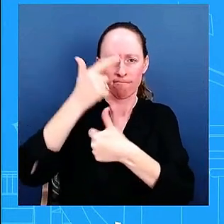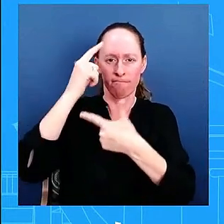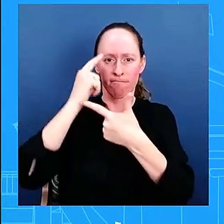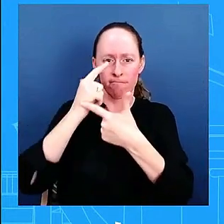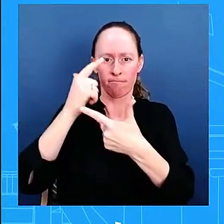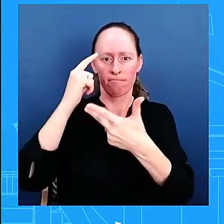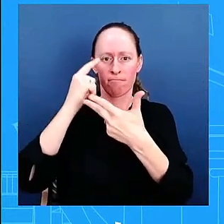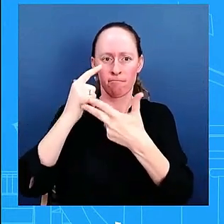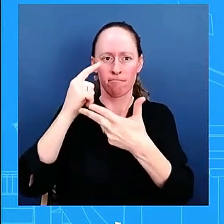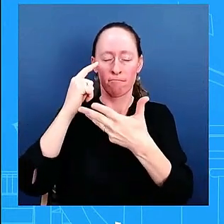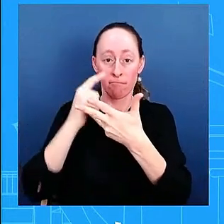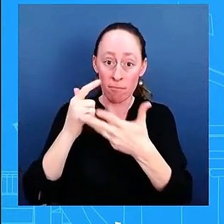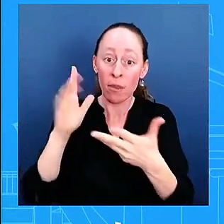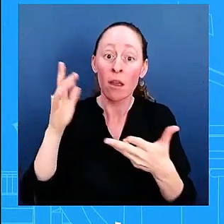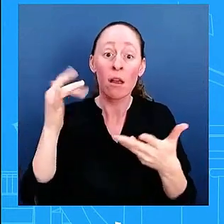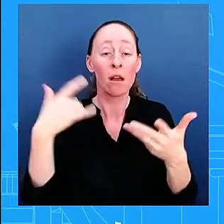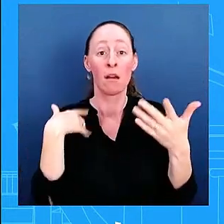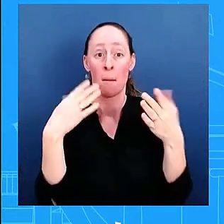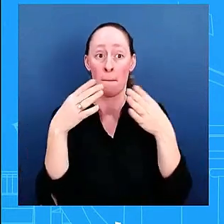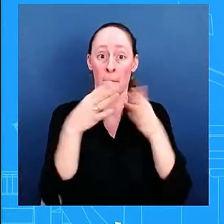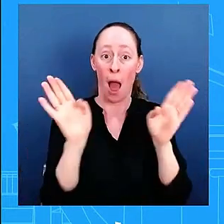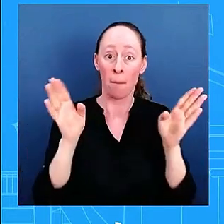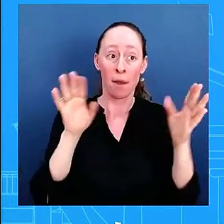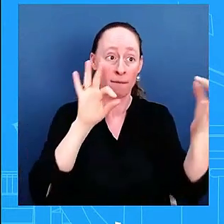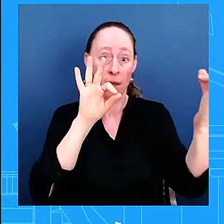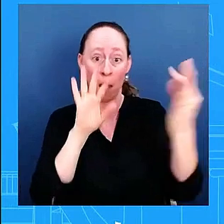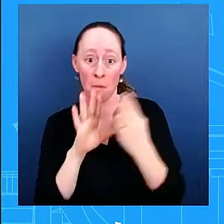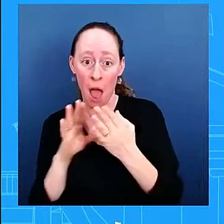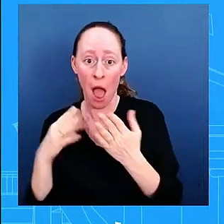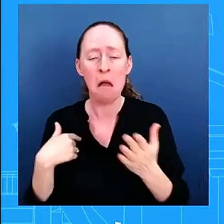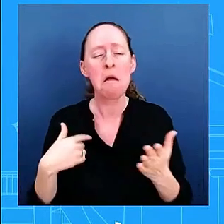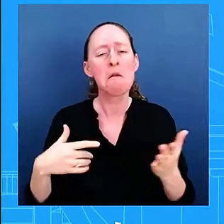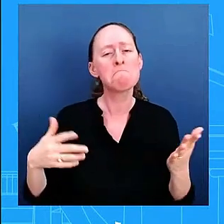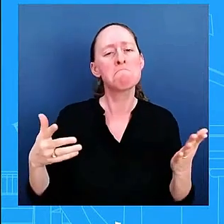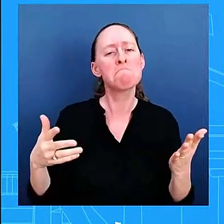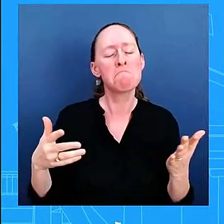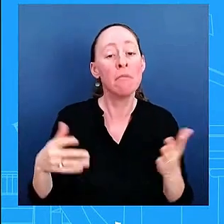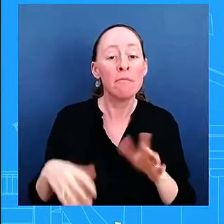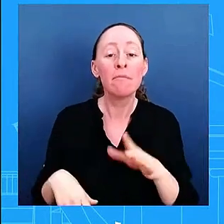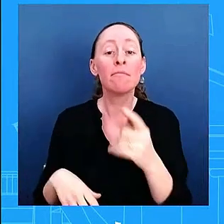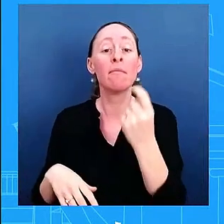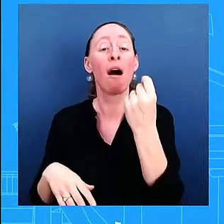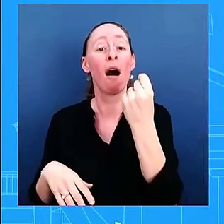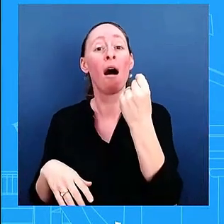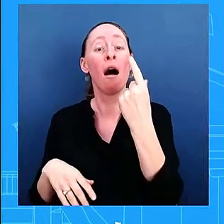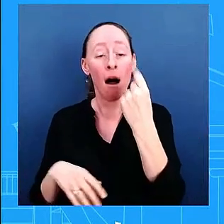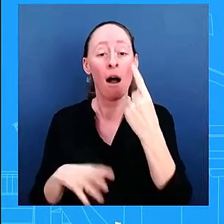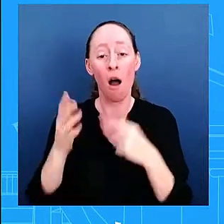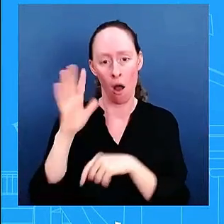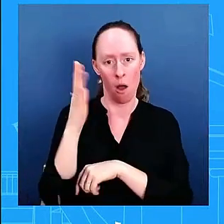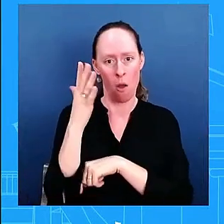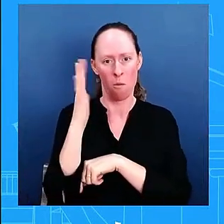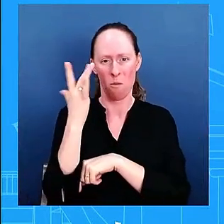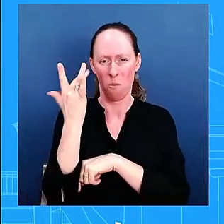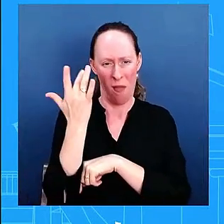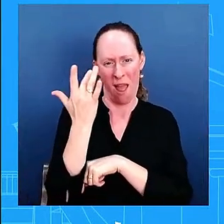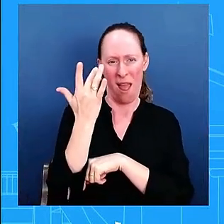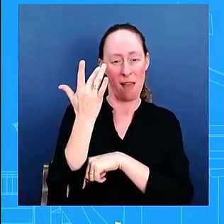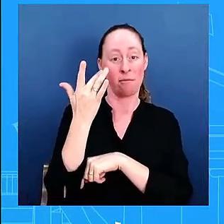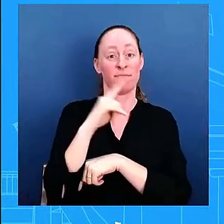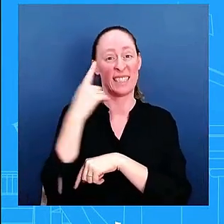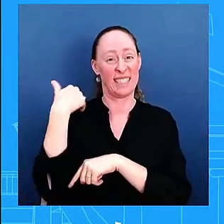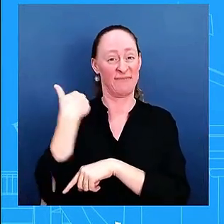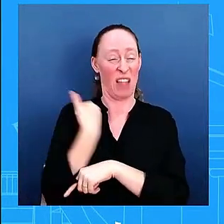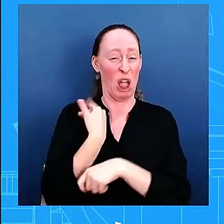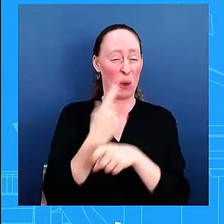forward and the reason why as i stated at the top why we're doing this is because of the dobbs decision it's because now uh we have women